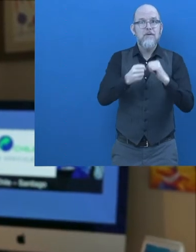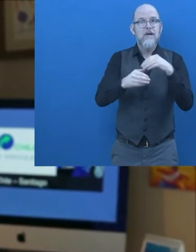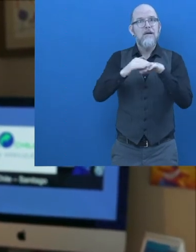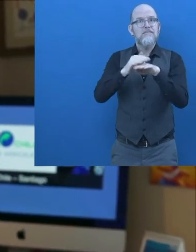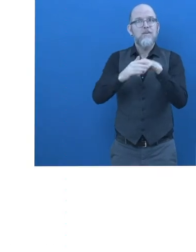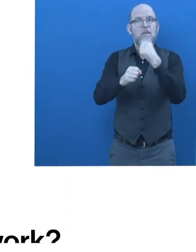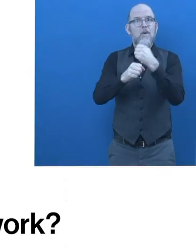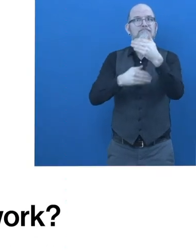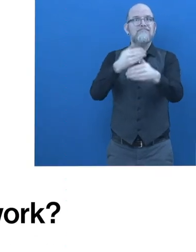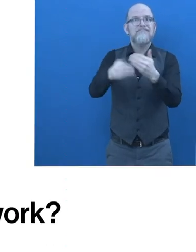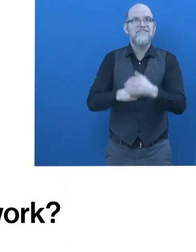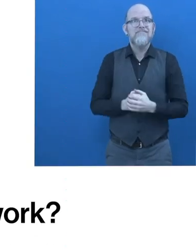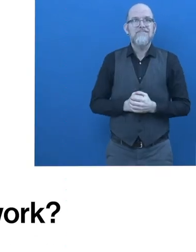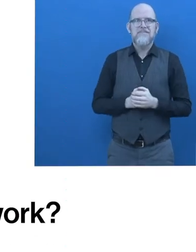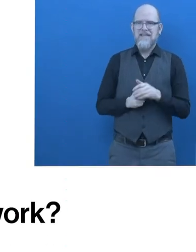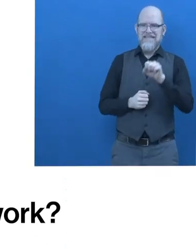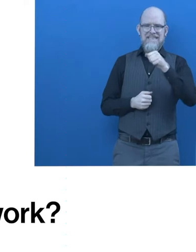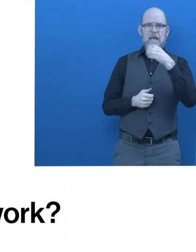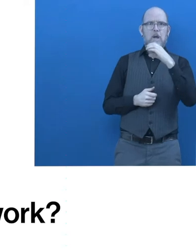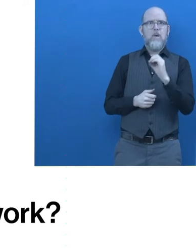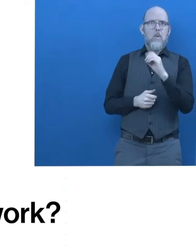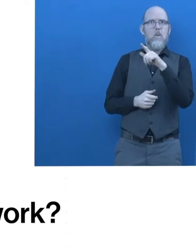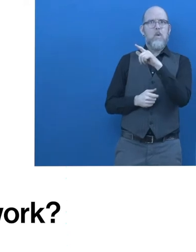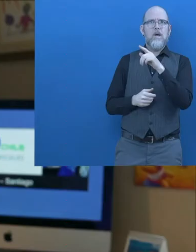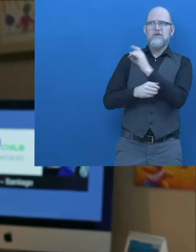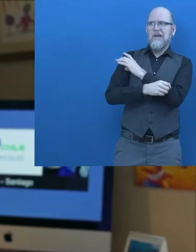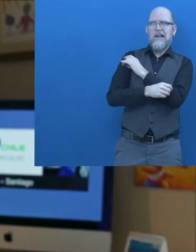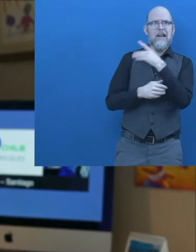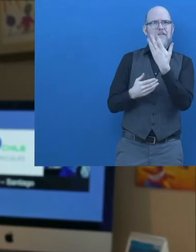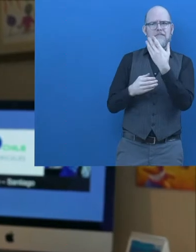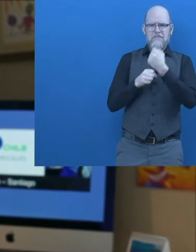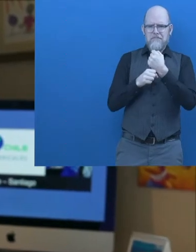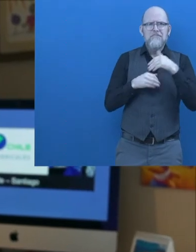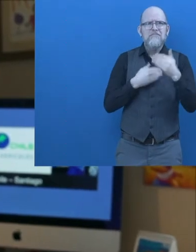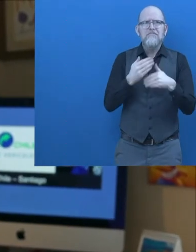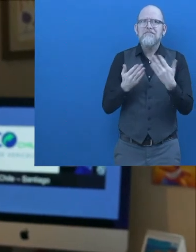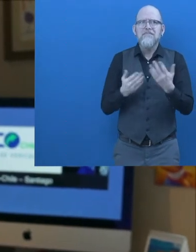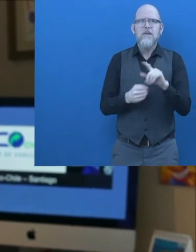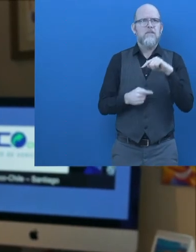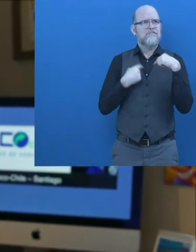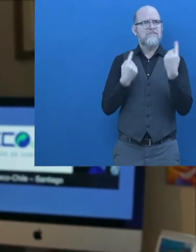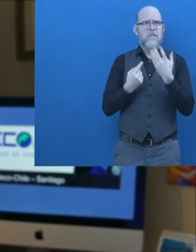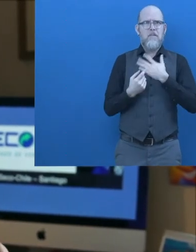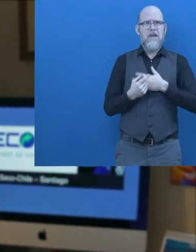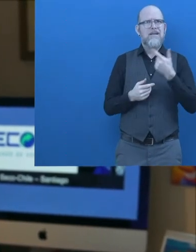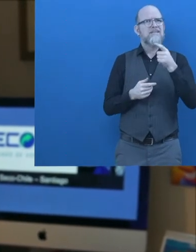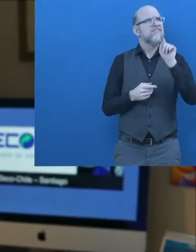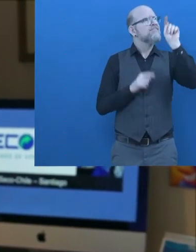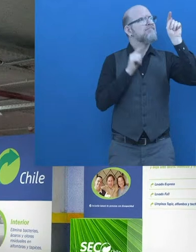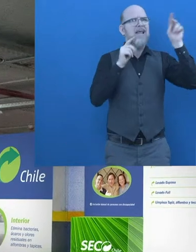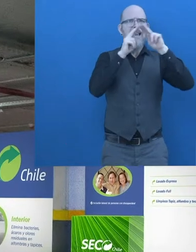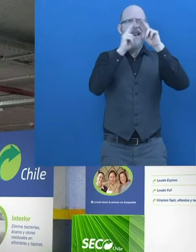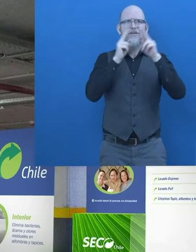disabilities. How does Seco Chile work? We like to find a company with an international presence